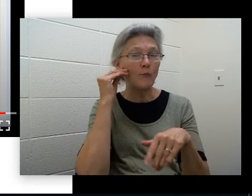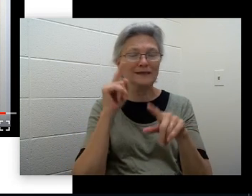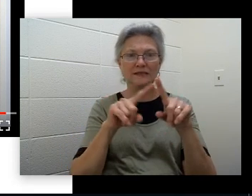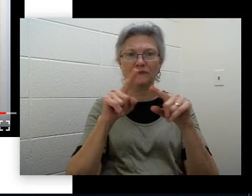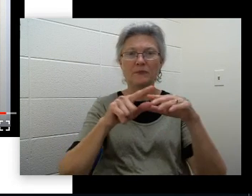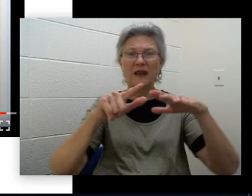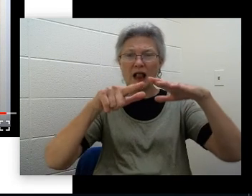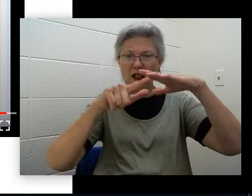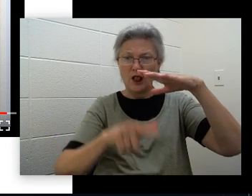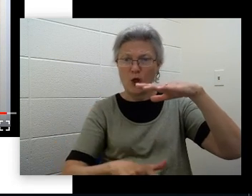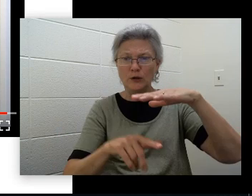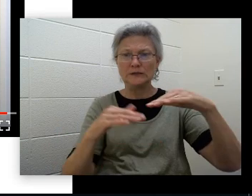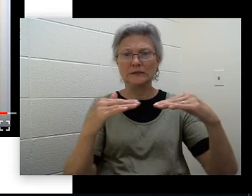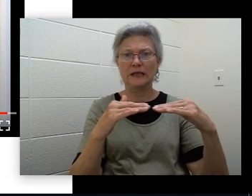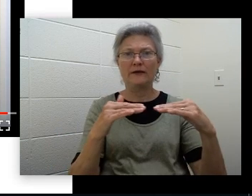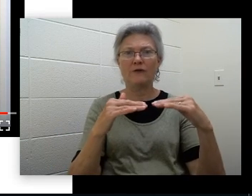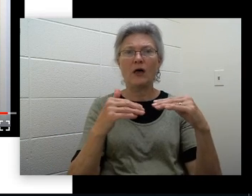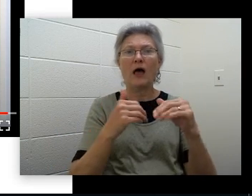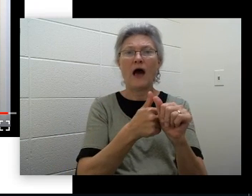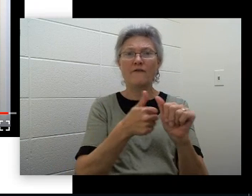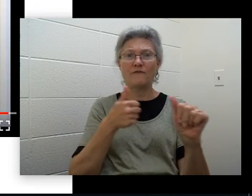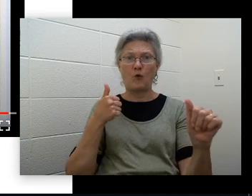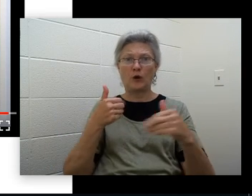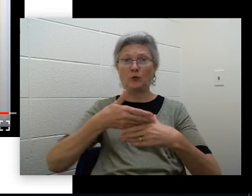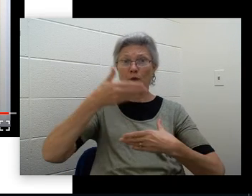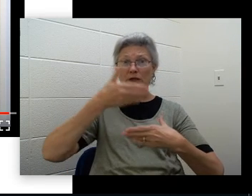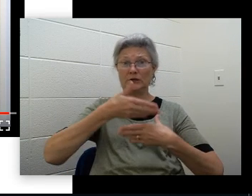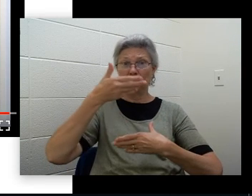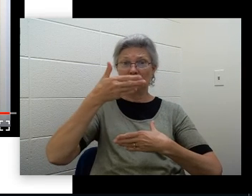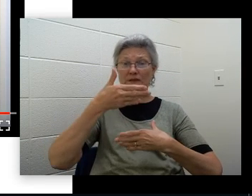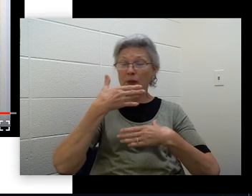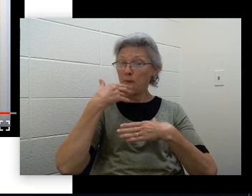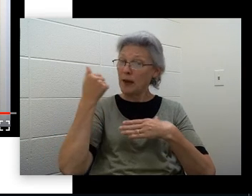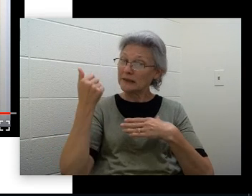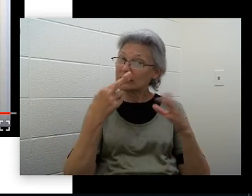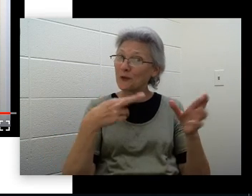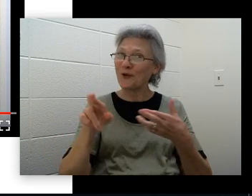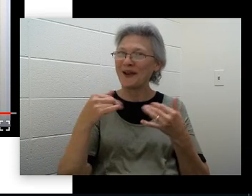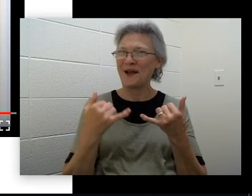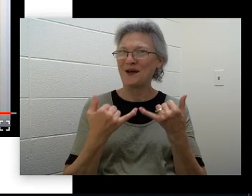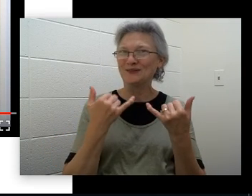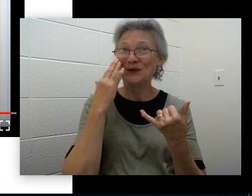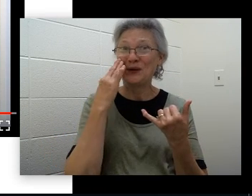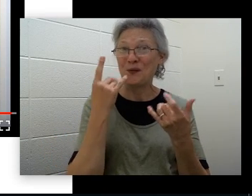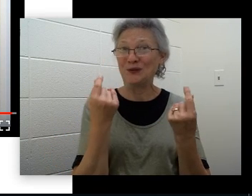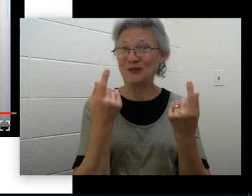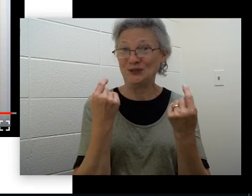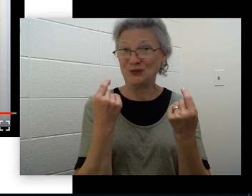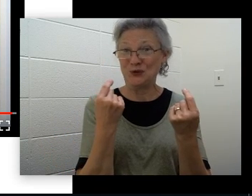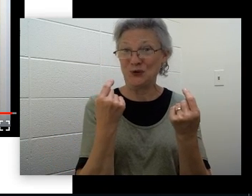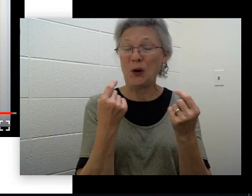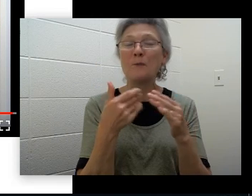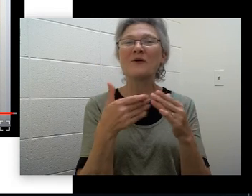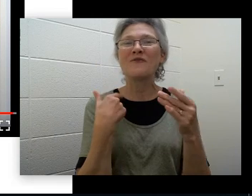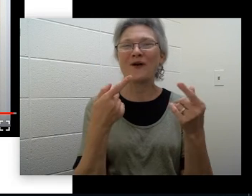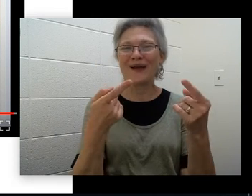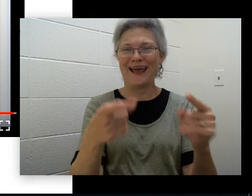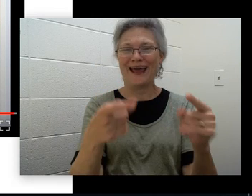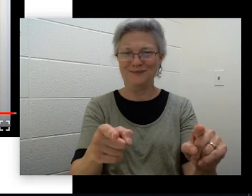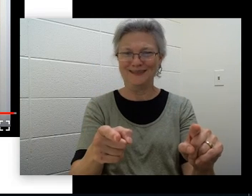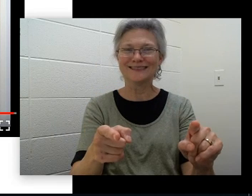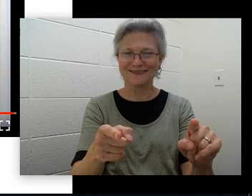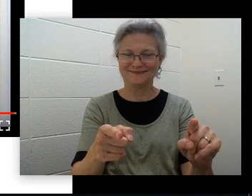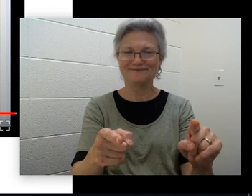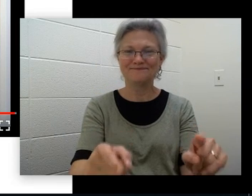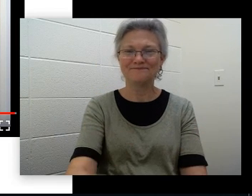level and away from windows. That's best to prepare now so you'll know what to do ahead of time and know straight where to go in